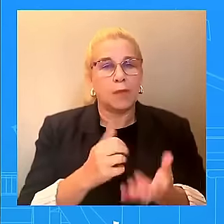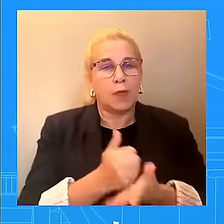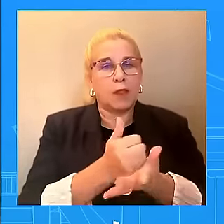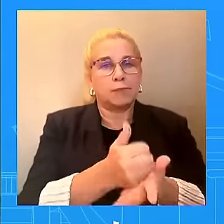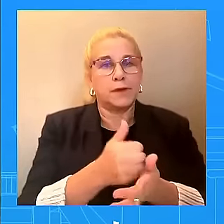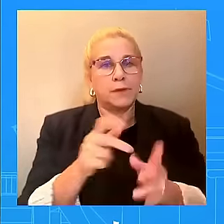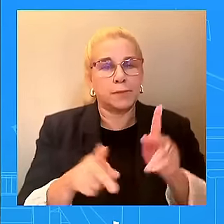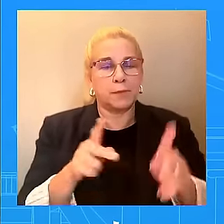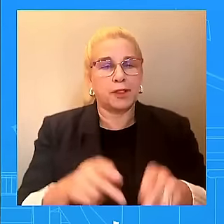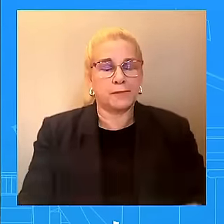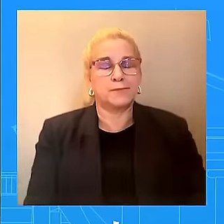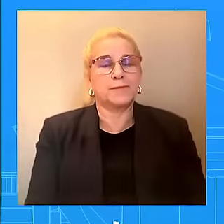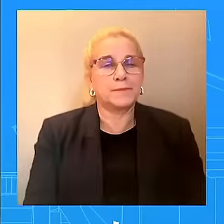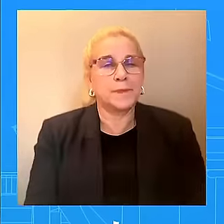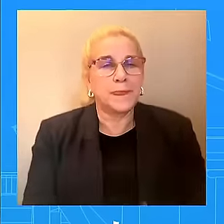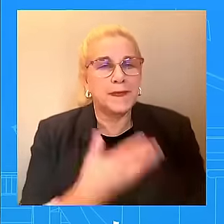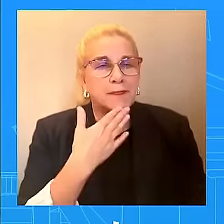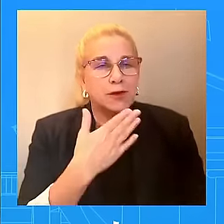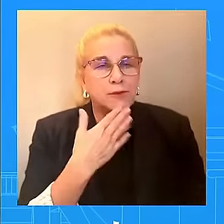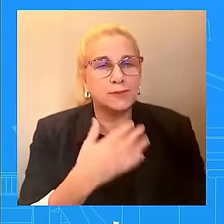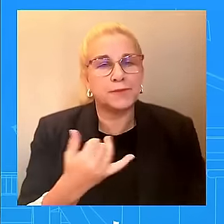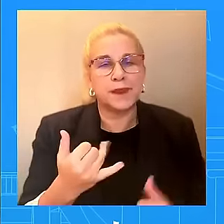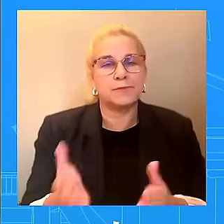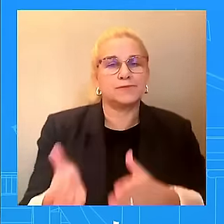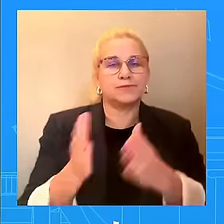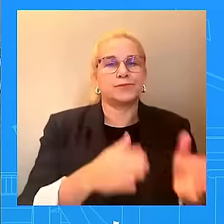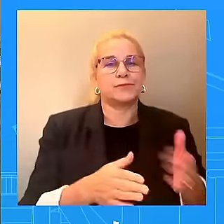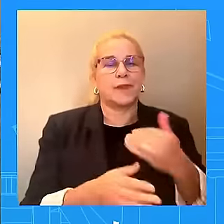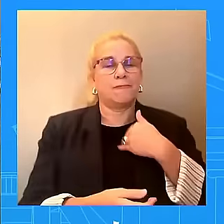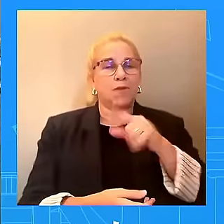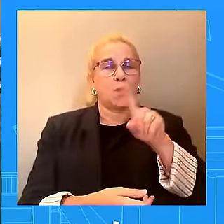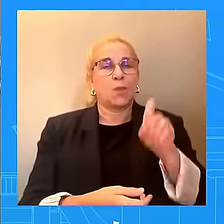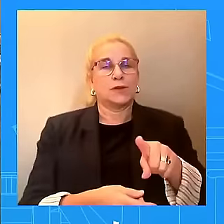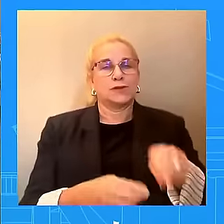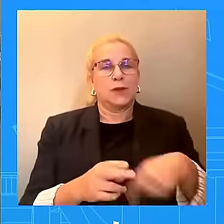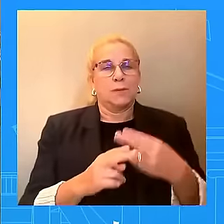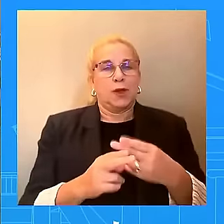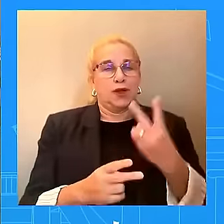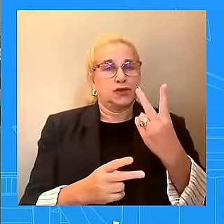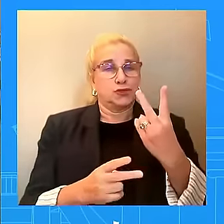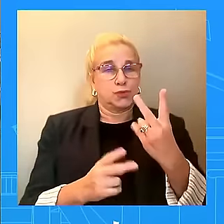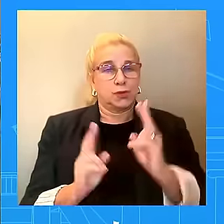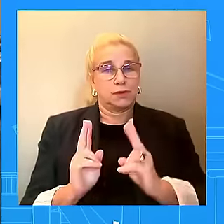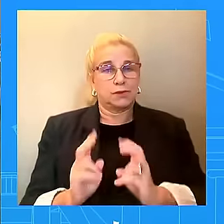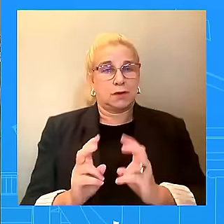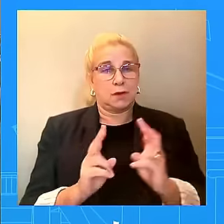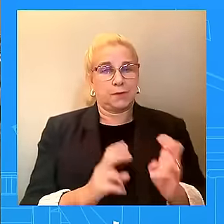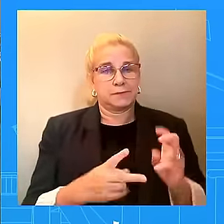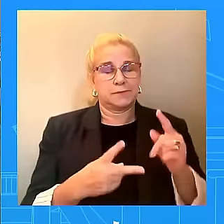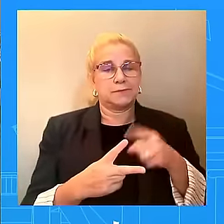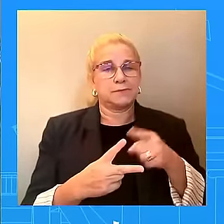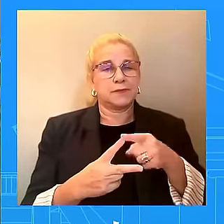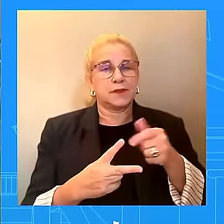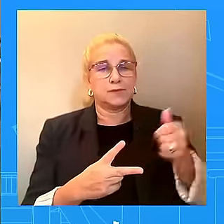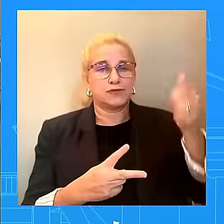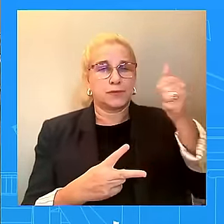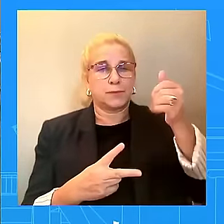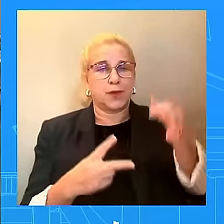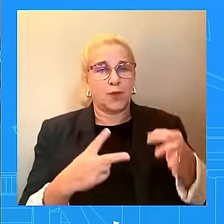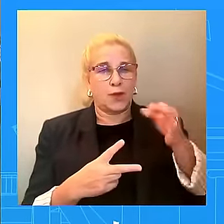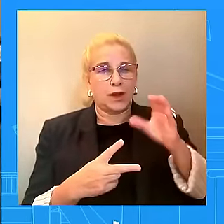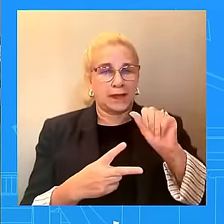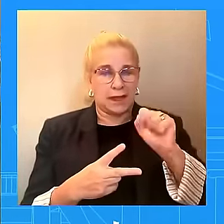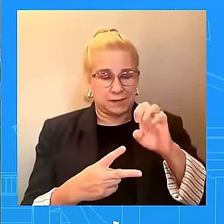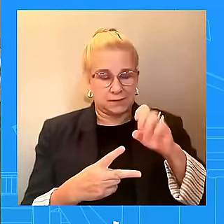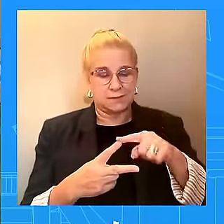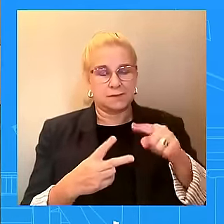questions on two topics. The first one, you mentioned the Supreme Court case regarding emergencies and abortions. The